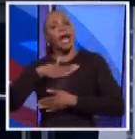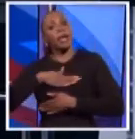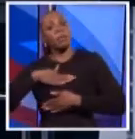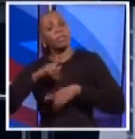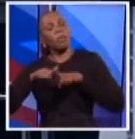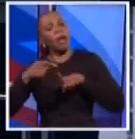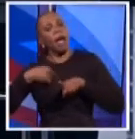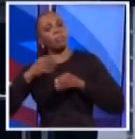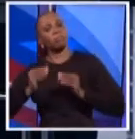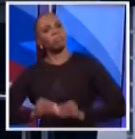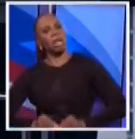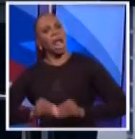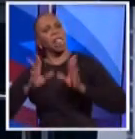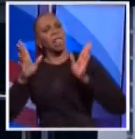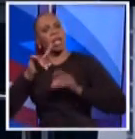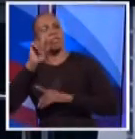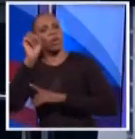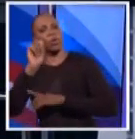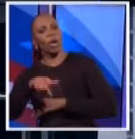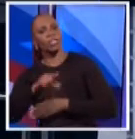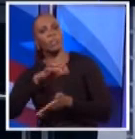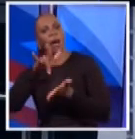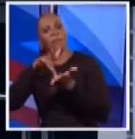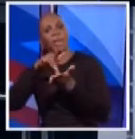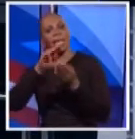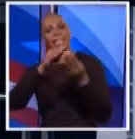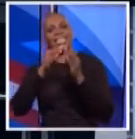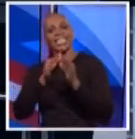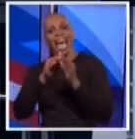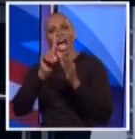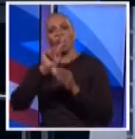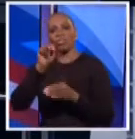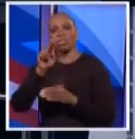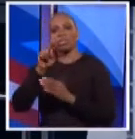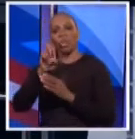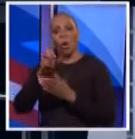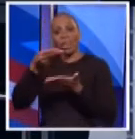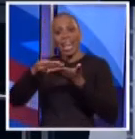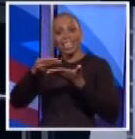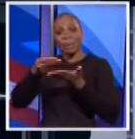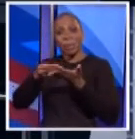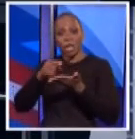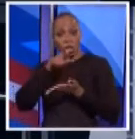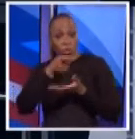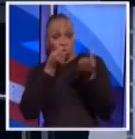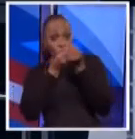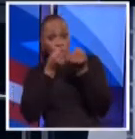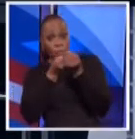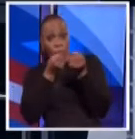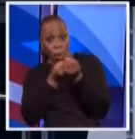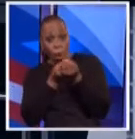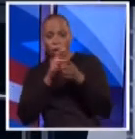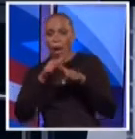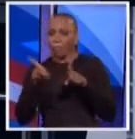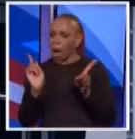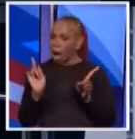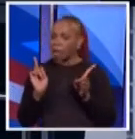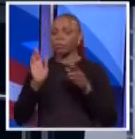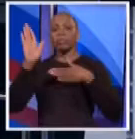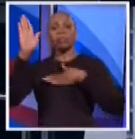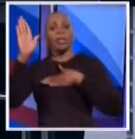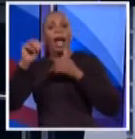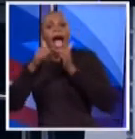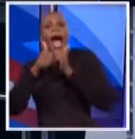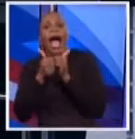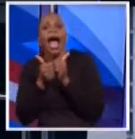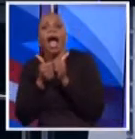be very clear. The question was about Midtown zoning and the flow of money. You supported Midtown zoning despite the fact that you testified in